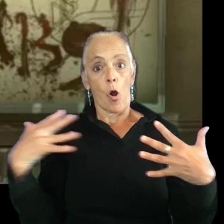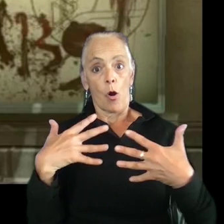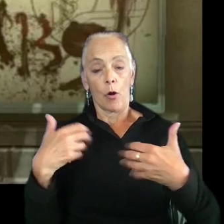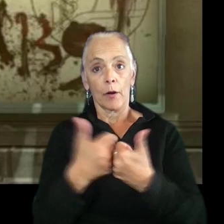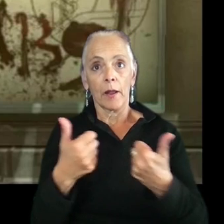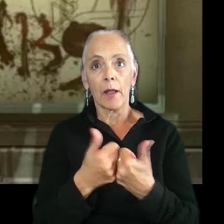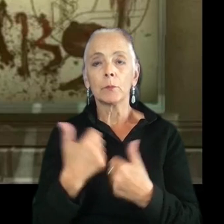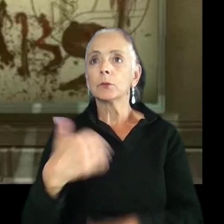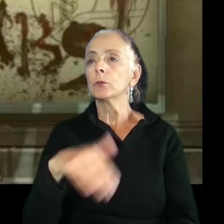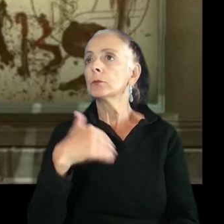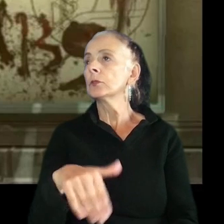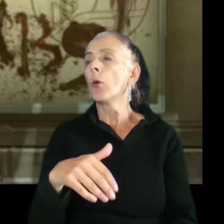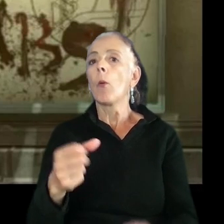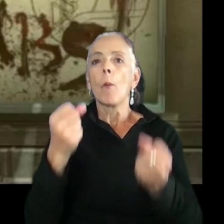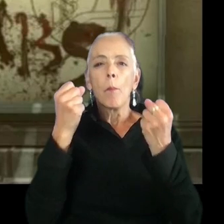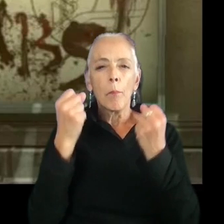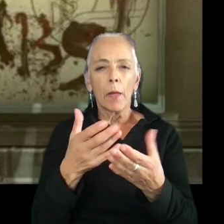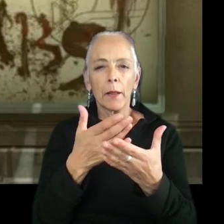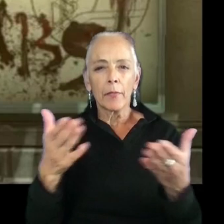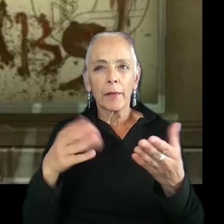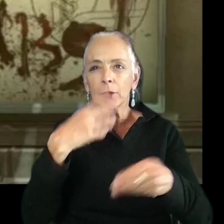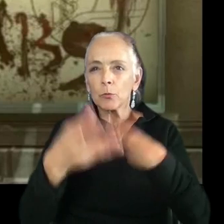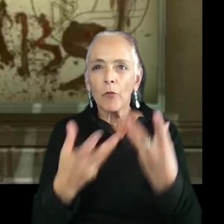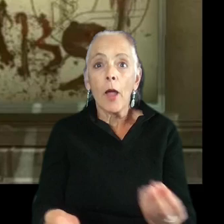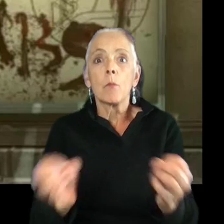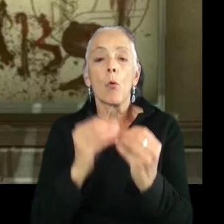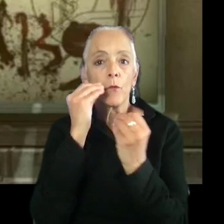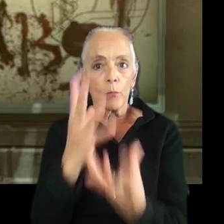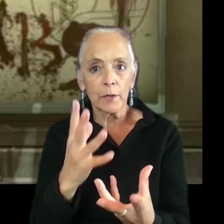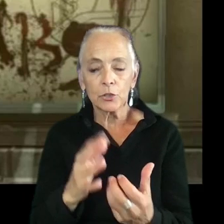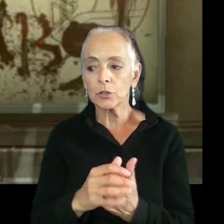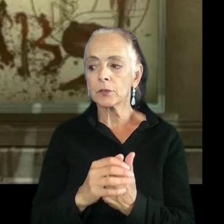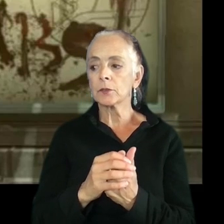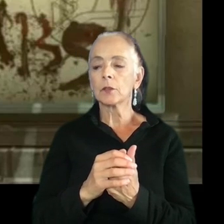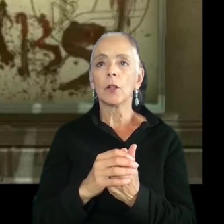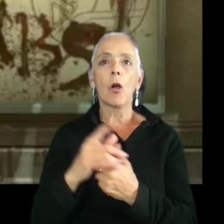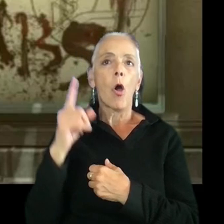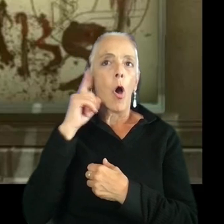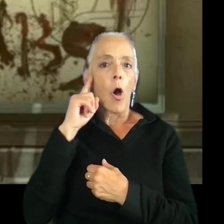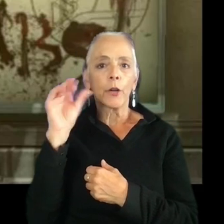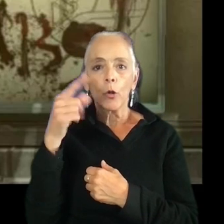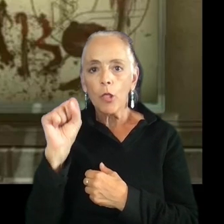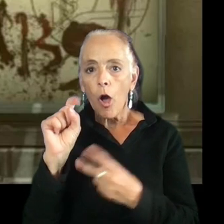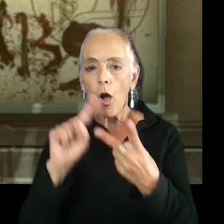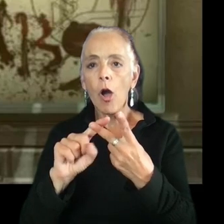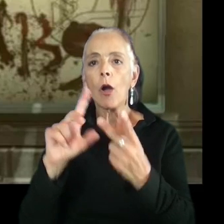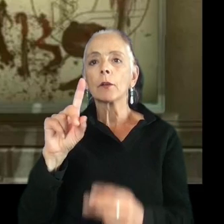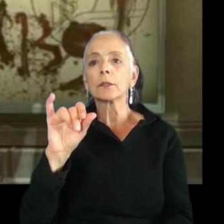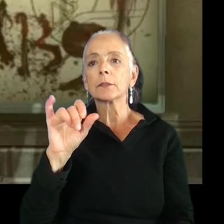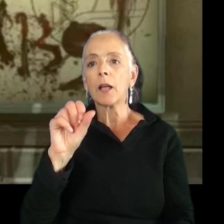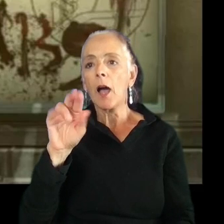so many things that provide more information from audio logs, to diaries, to